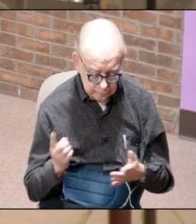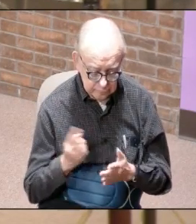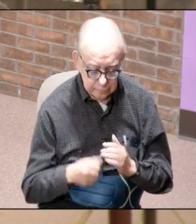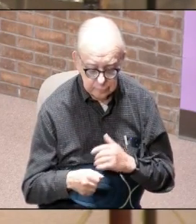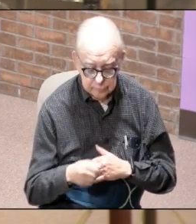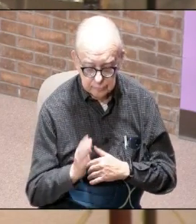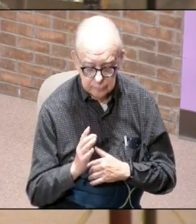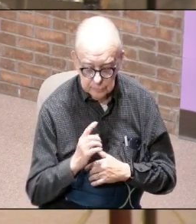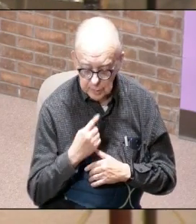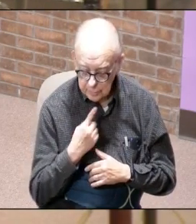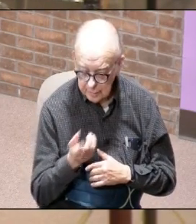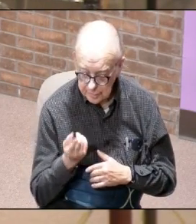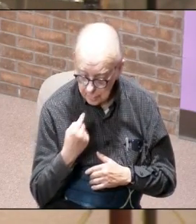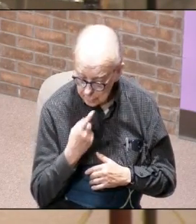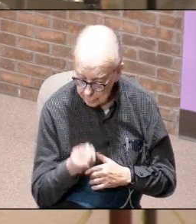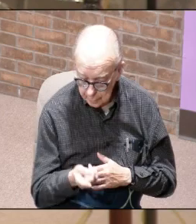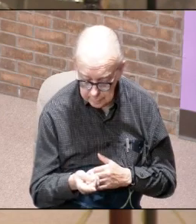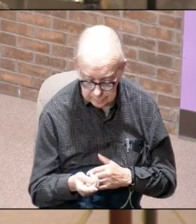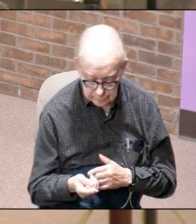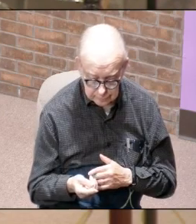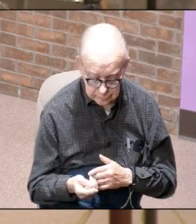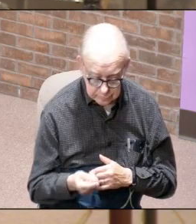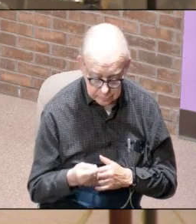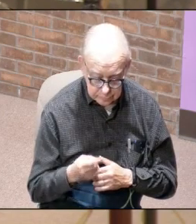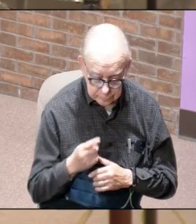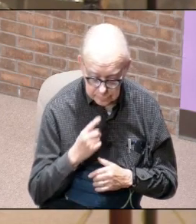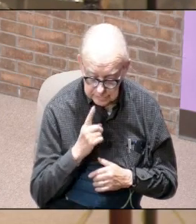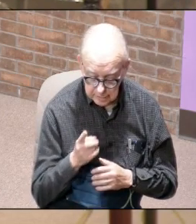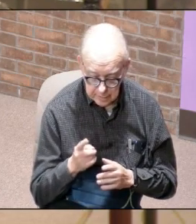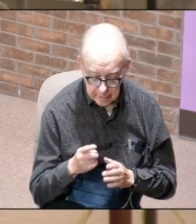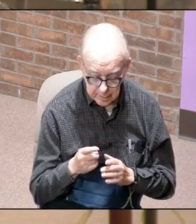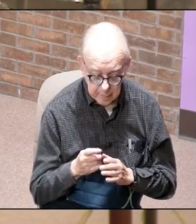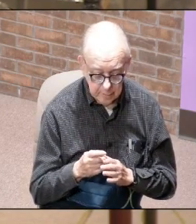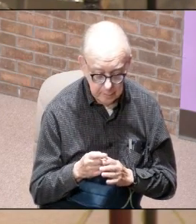God would have said I throw that one away